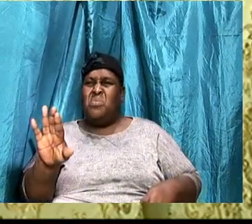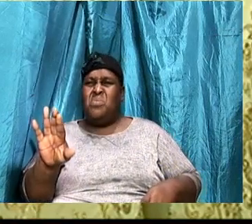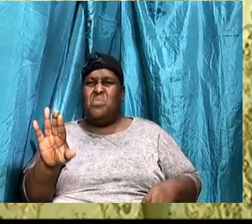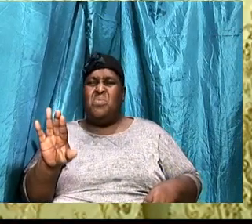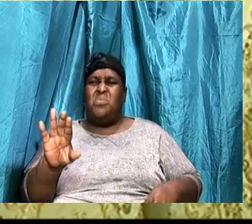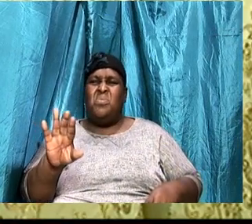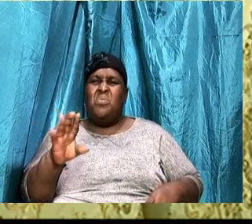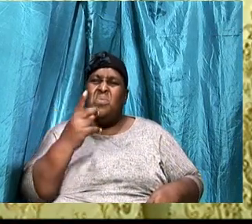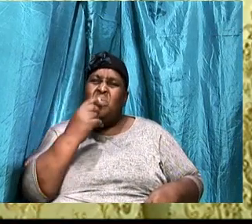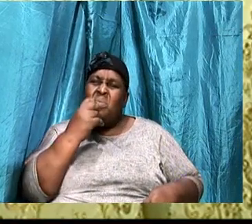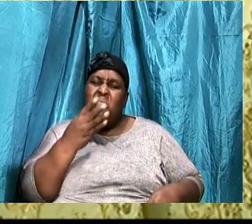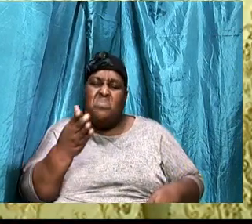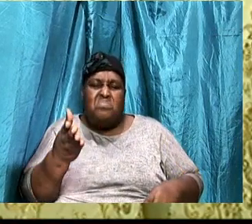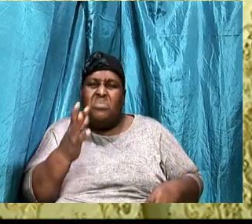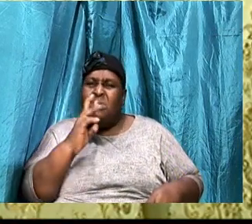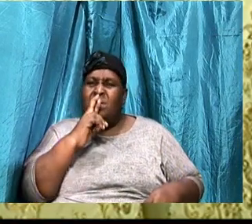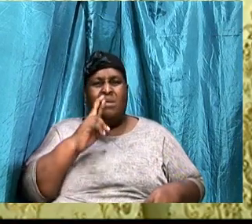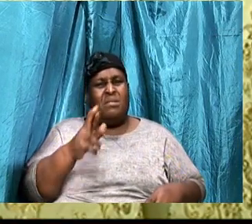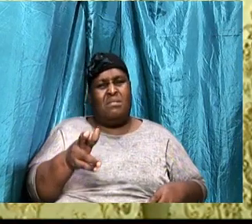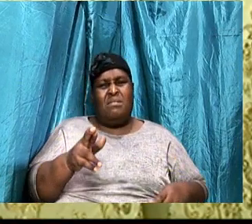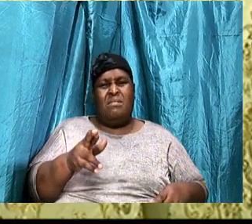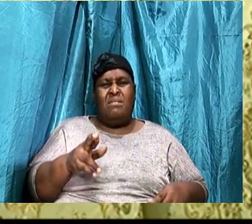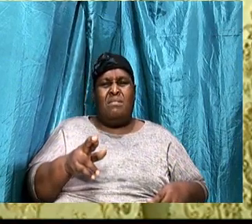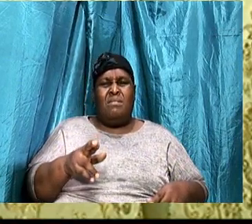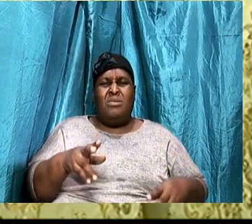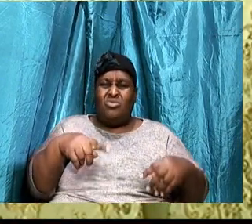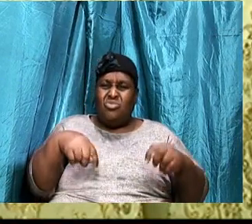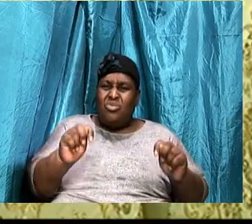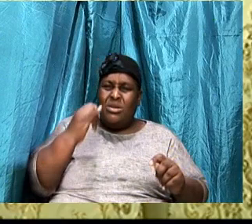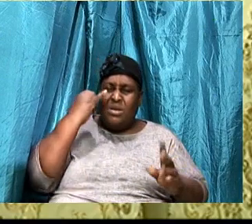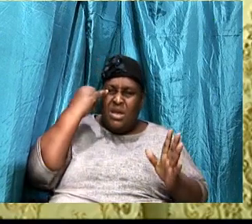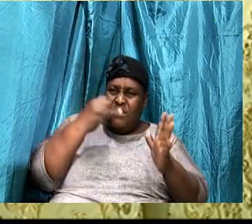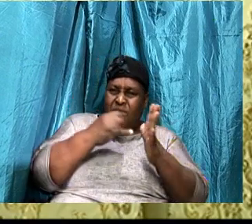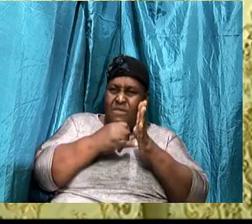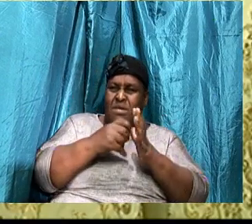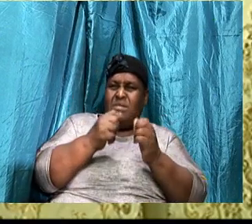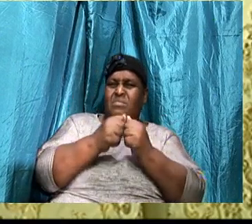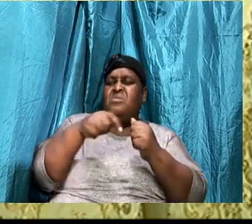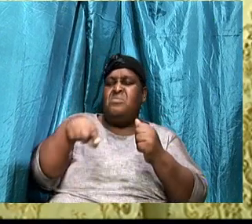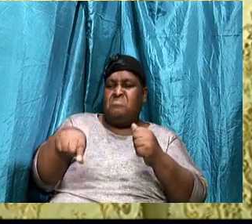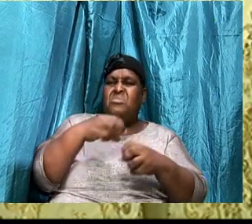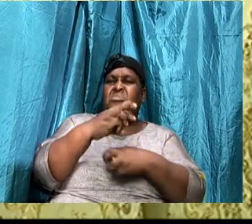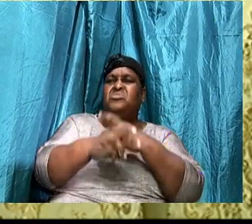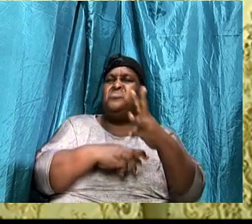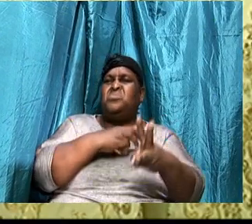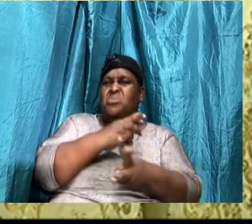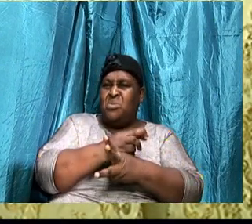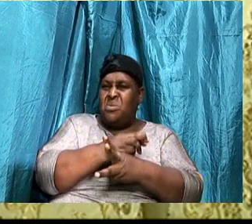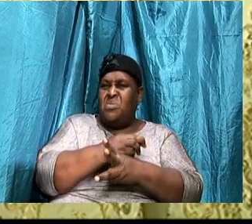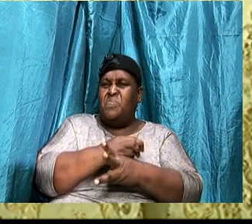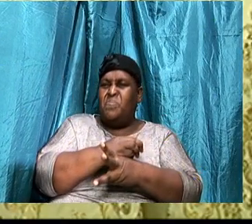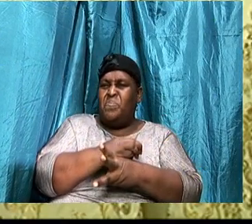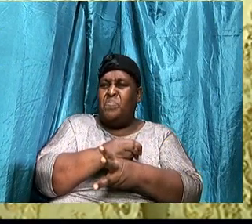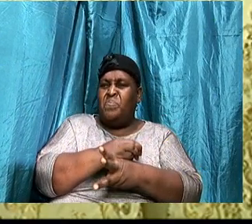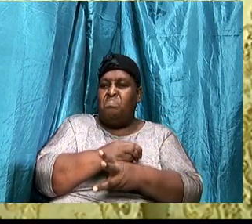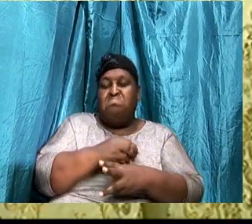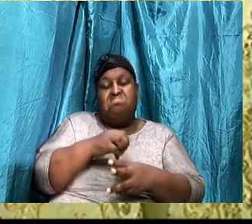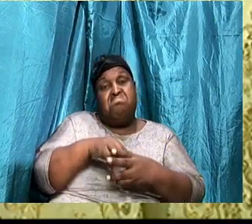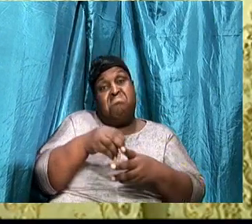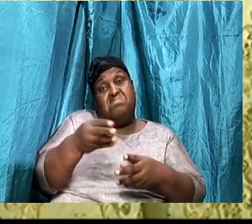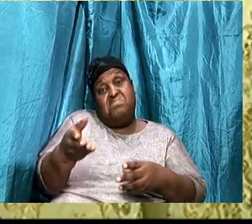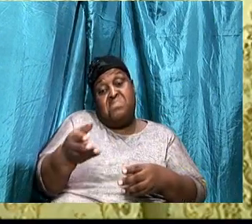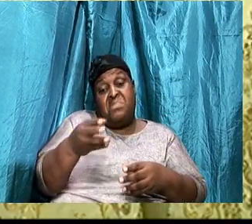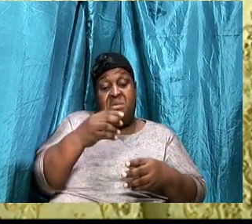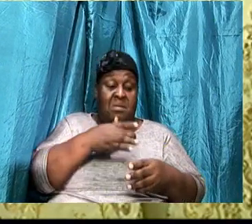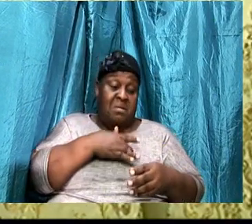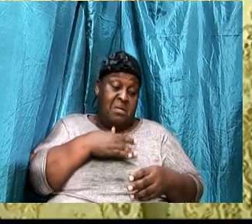world. And they are trying to do the things of this world. In their heart, they are saying that, God, I